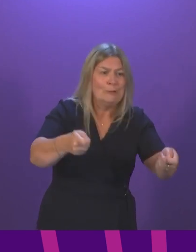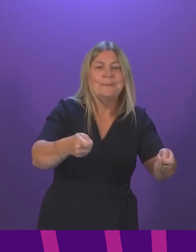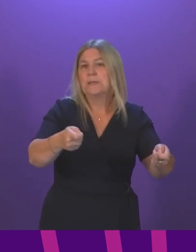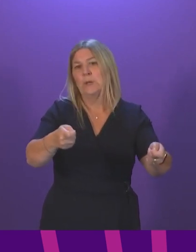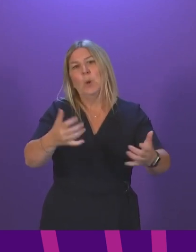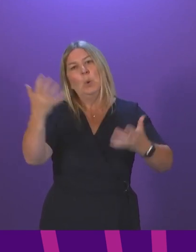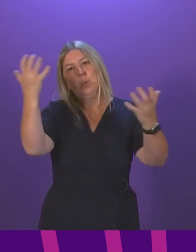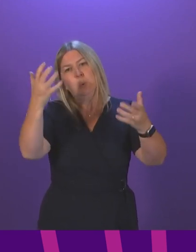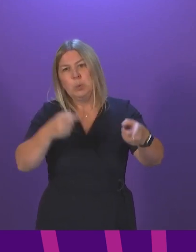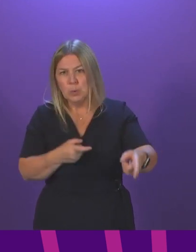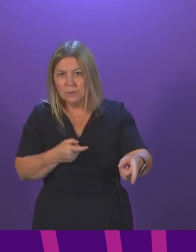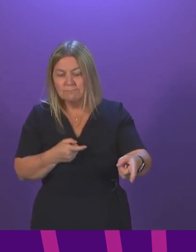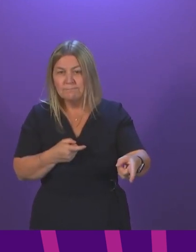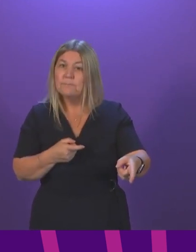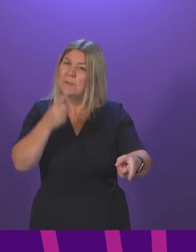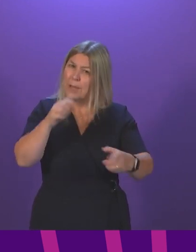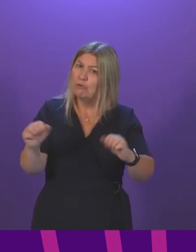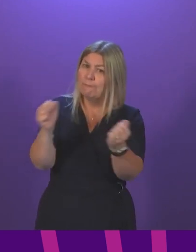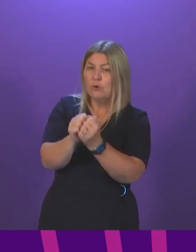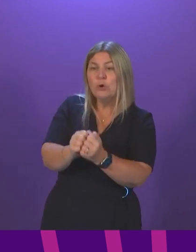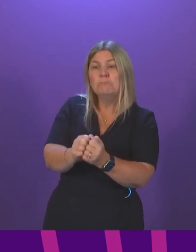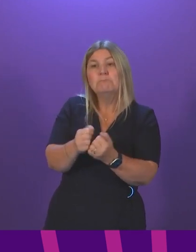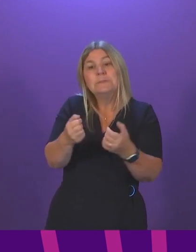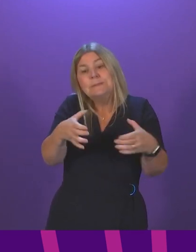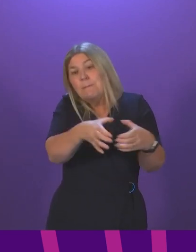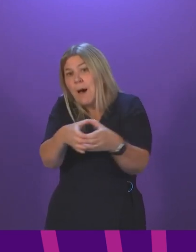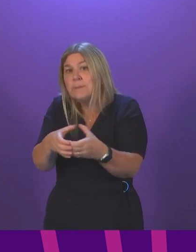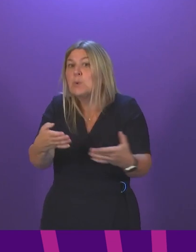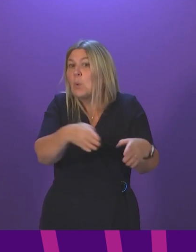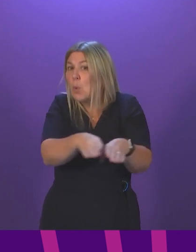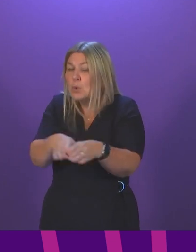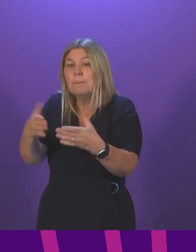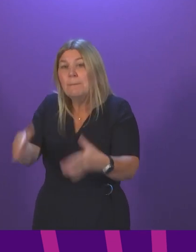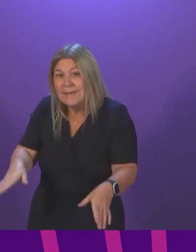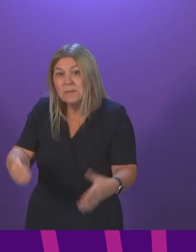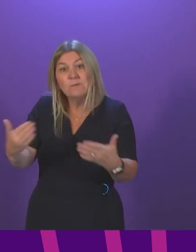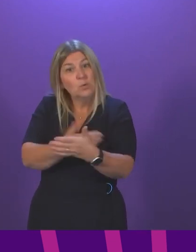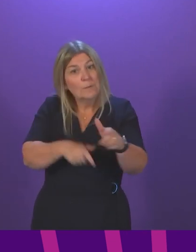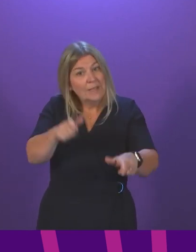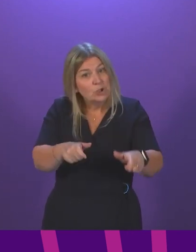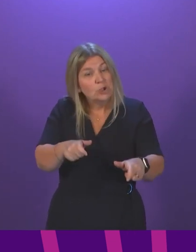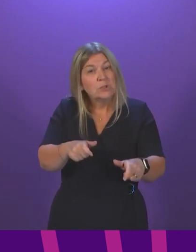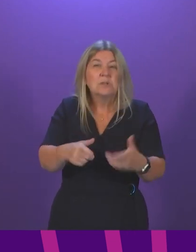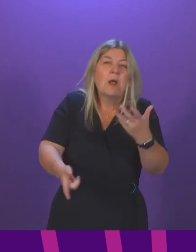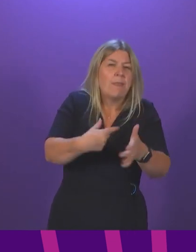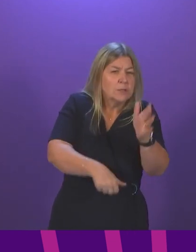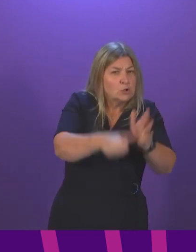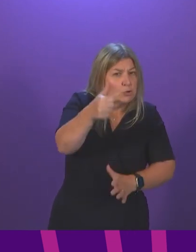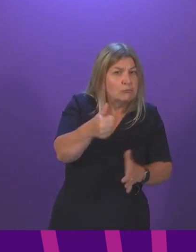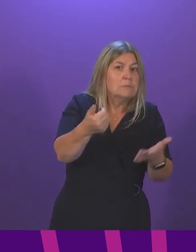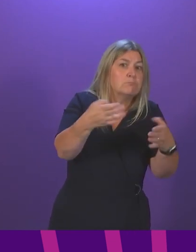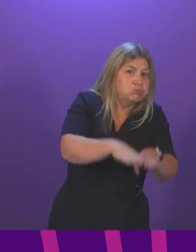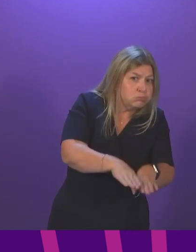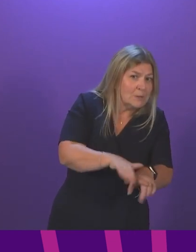Can the First Minister confirm if any departments have been closed to new patients and if elective surgery has been stopped in any of those hospitals?